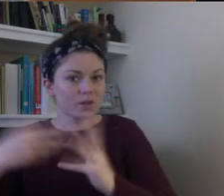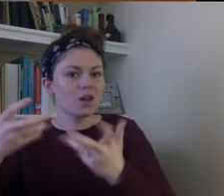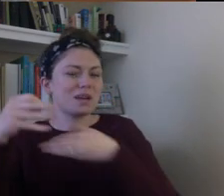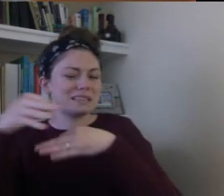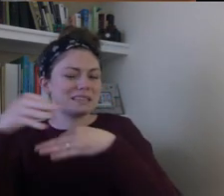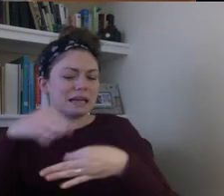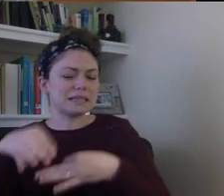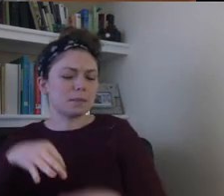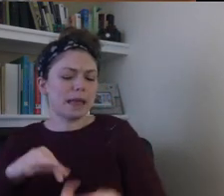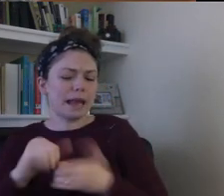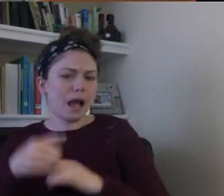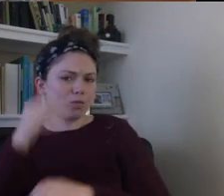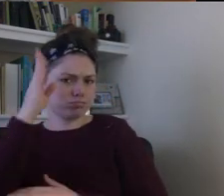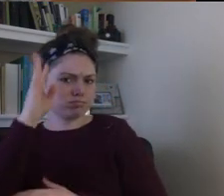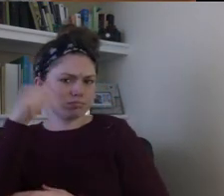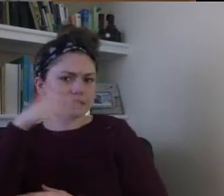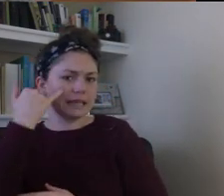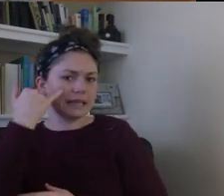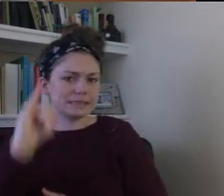this book.